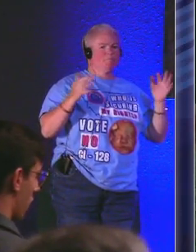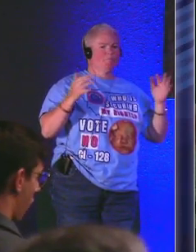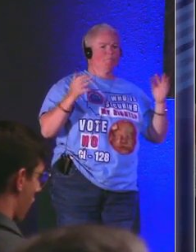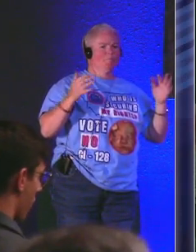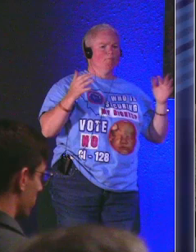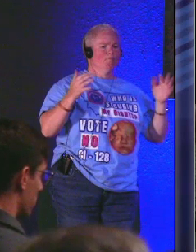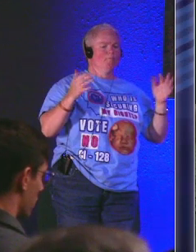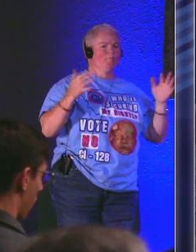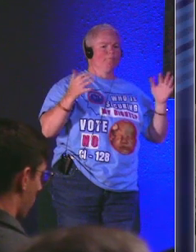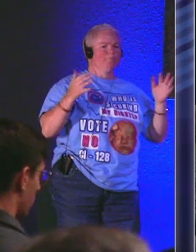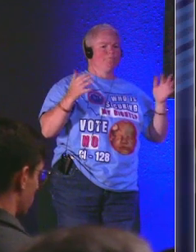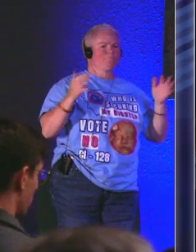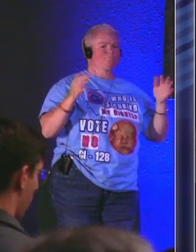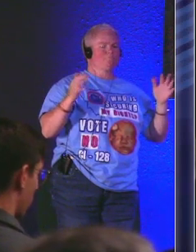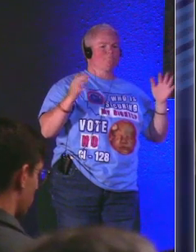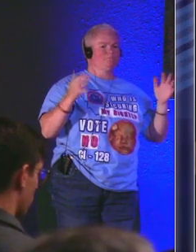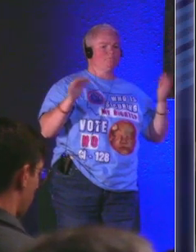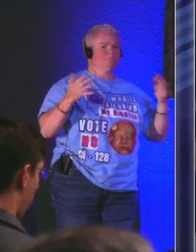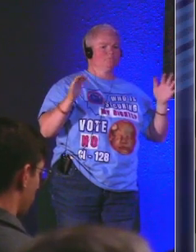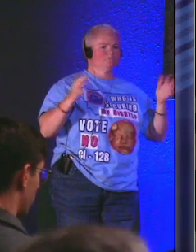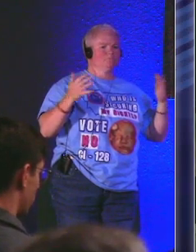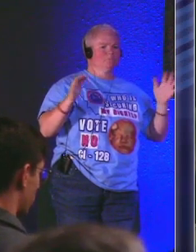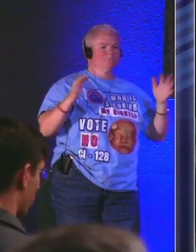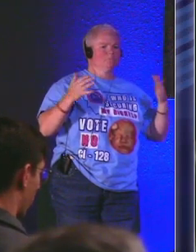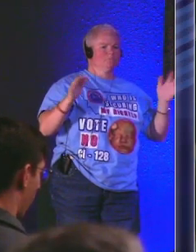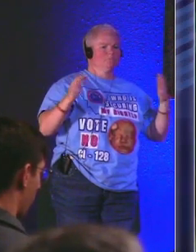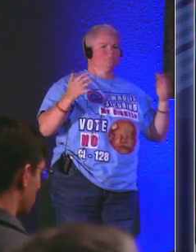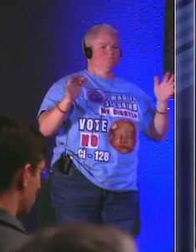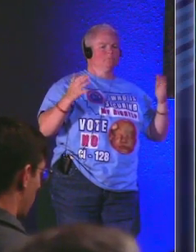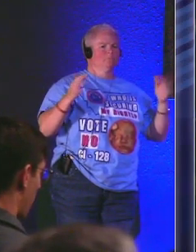oh goodness oh goodness oh